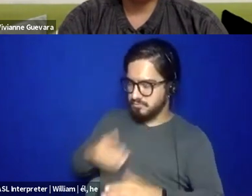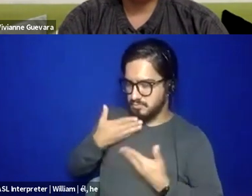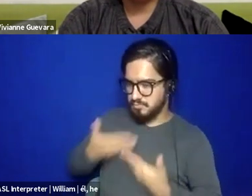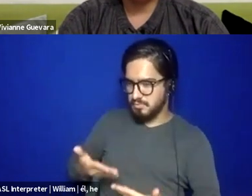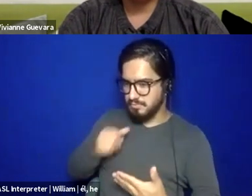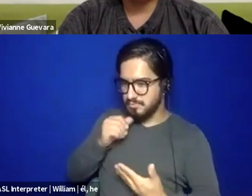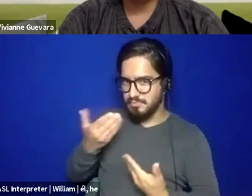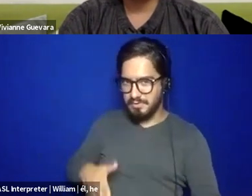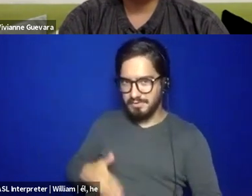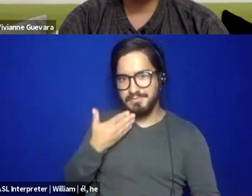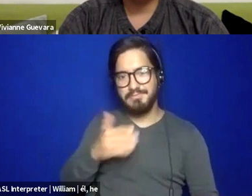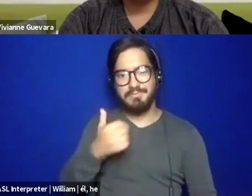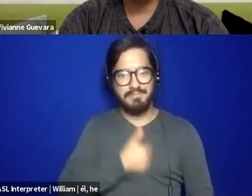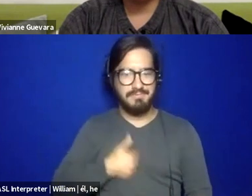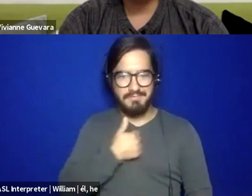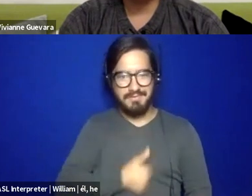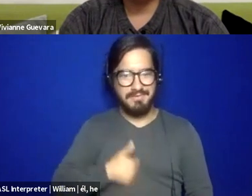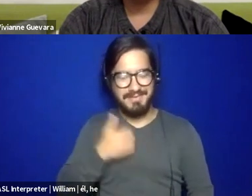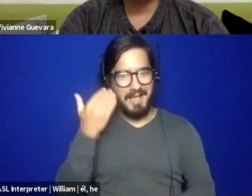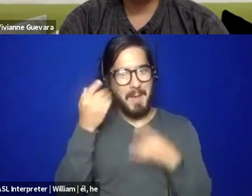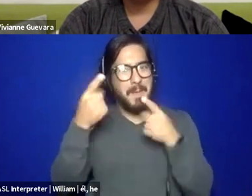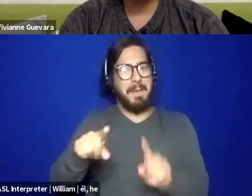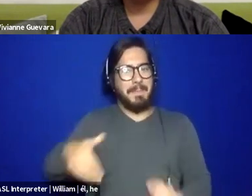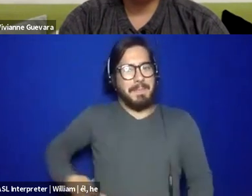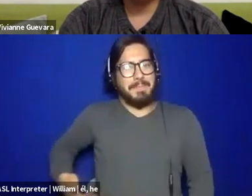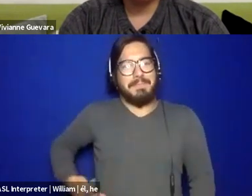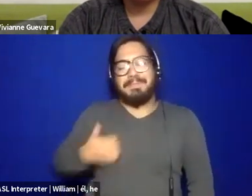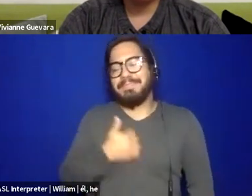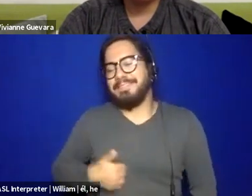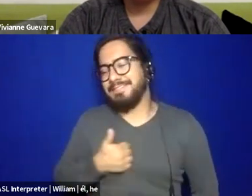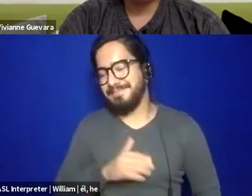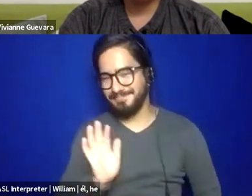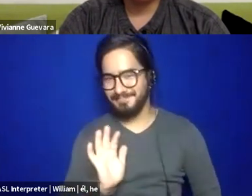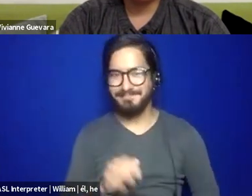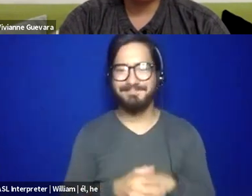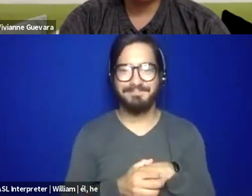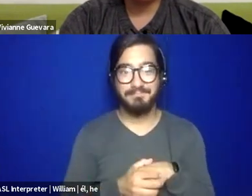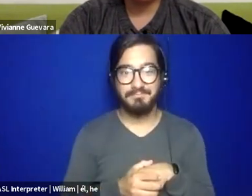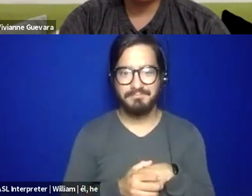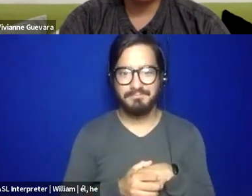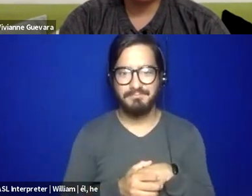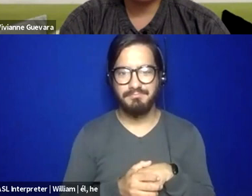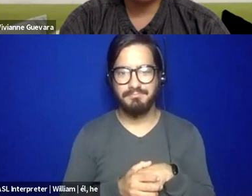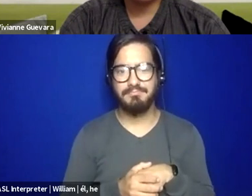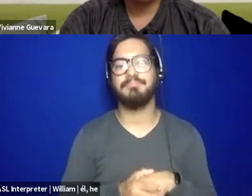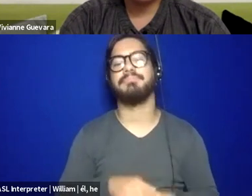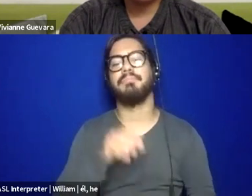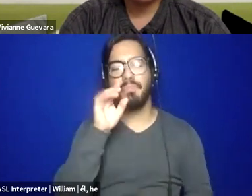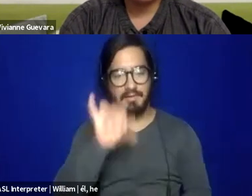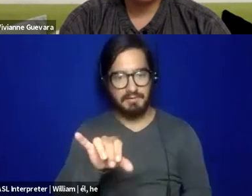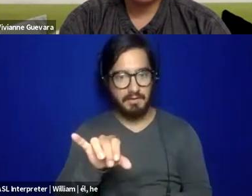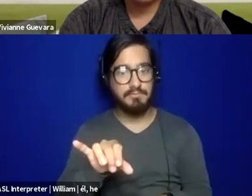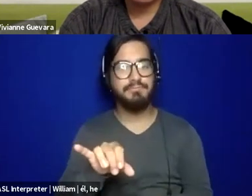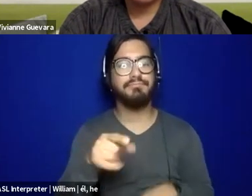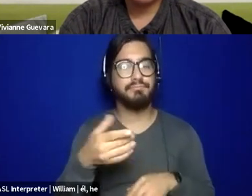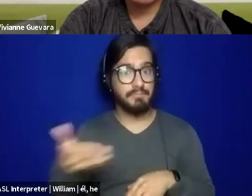Sorry. I knew it was going to happen. Um, and so, um, that, that's one of the things that I'm